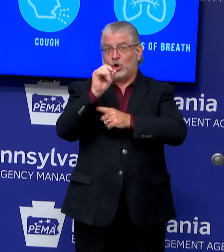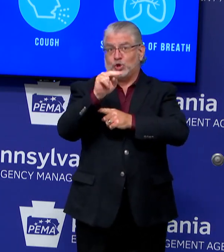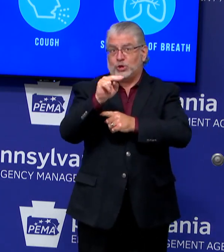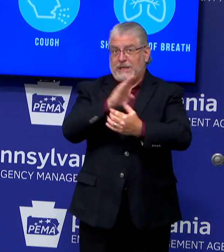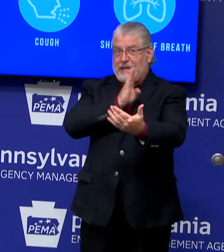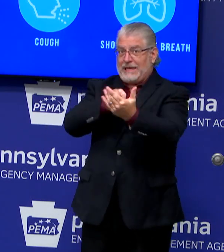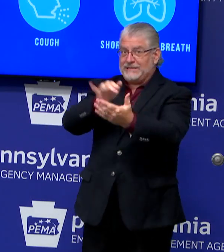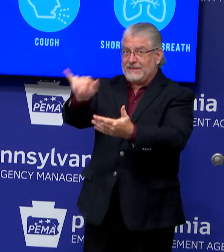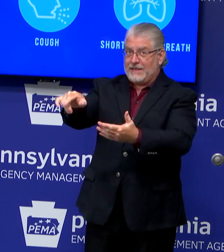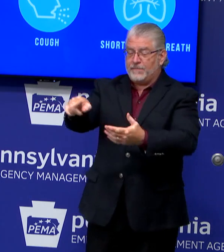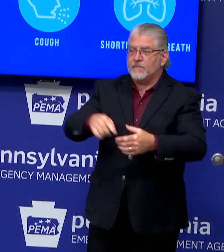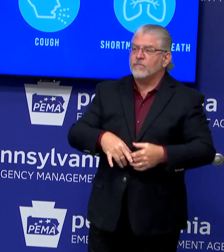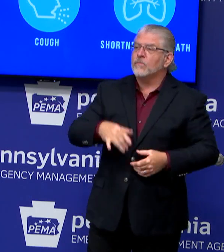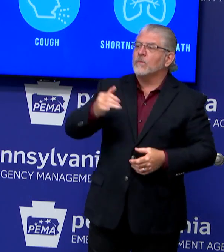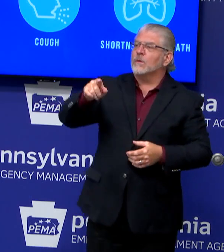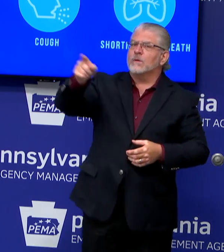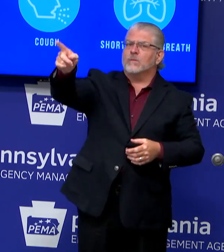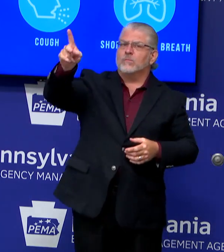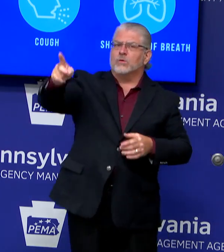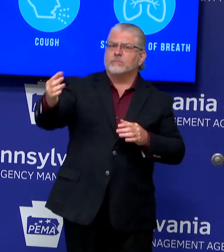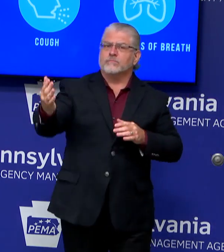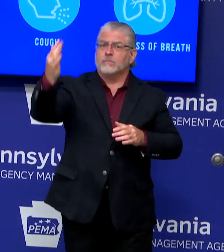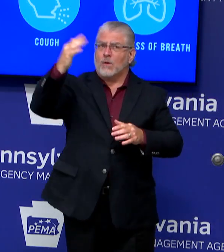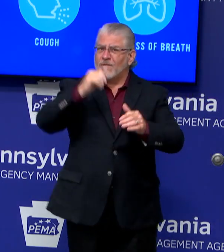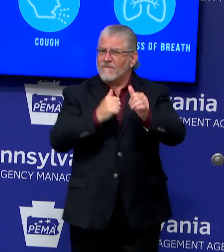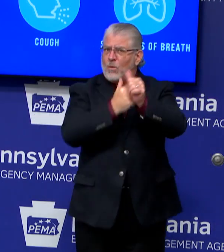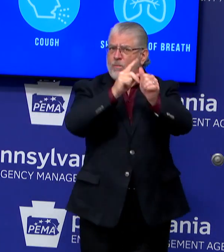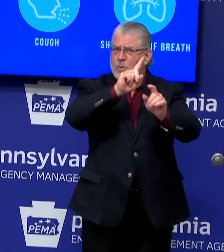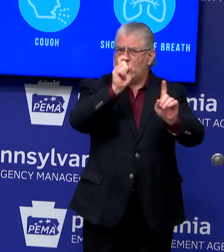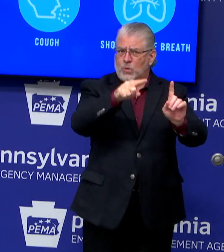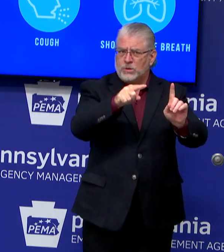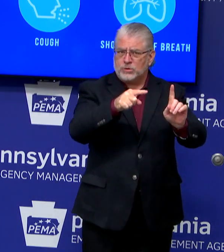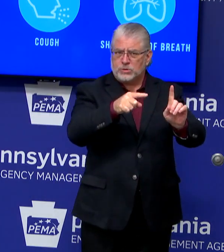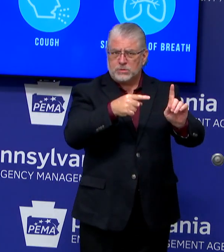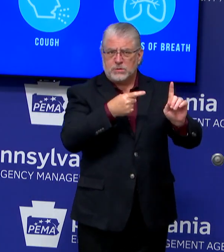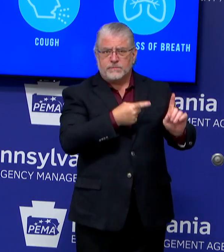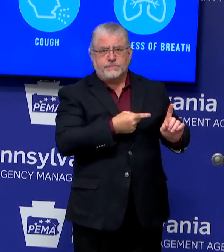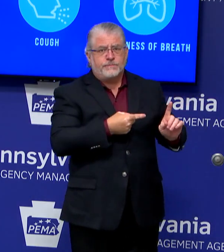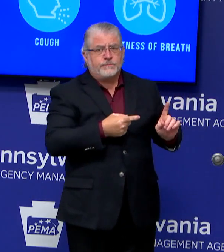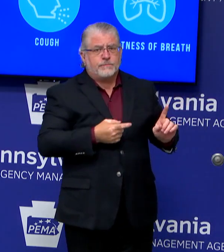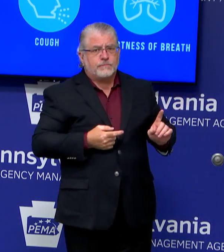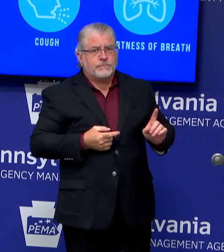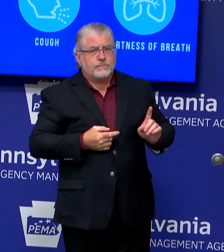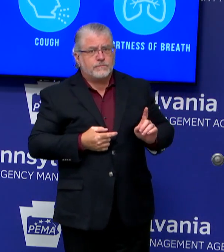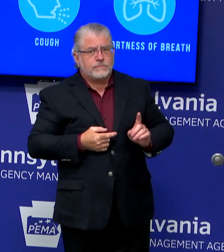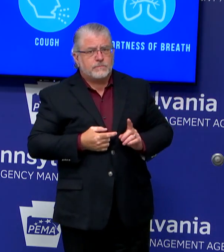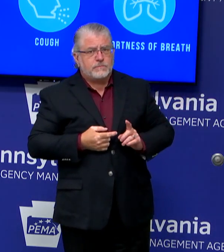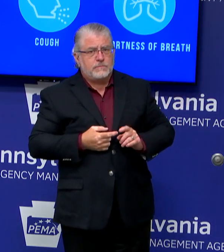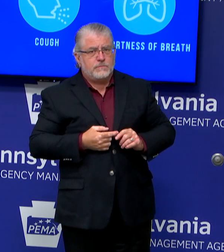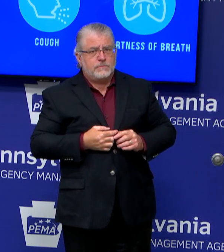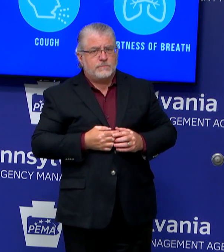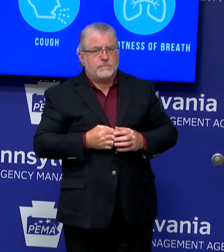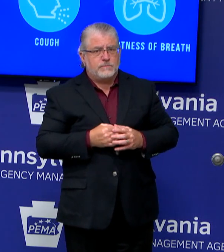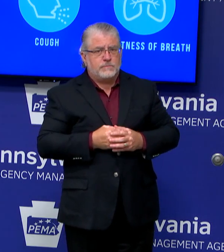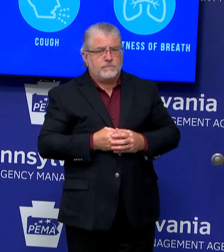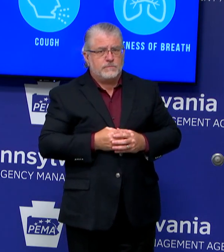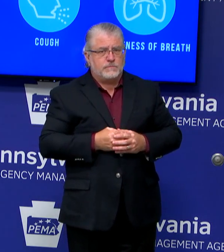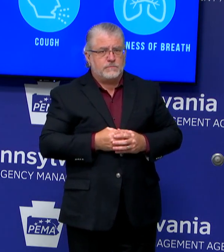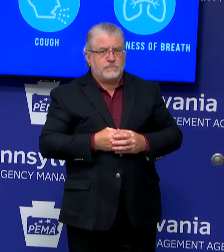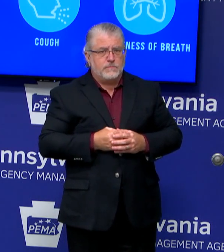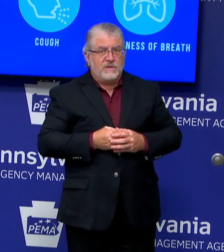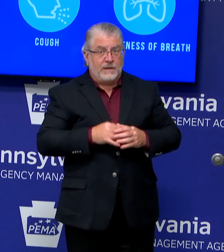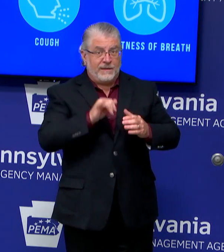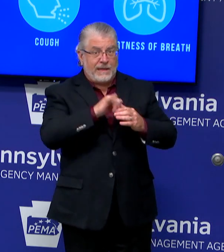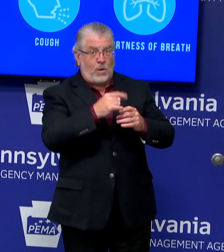Yes? Can I ask a follow-up to that question? Is that going to be one of the department's main ways of responding to